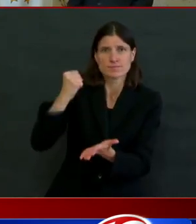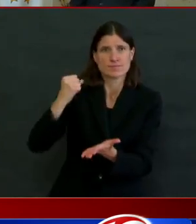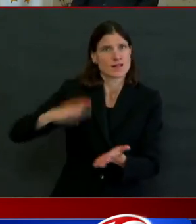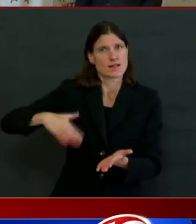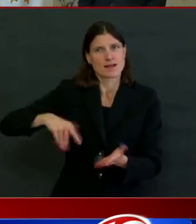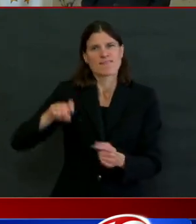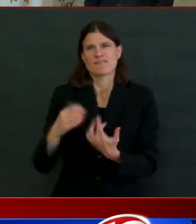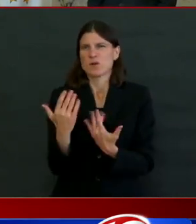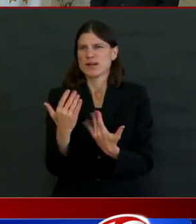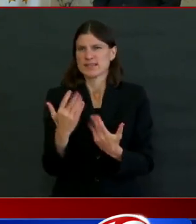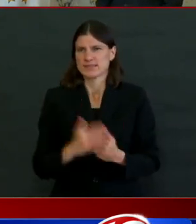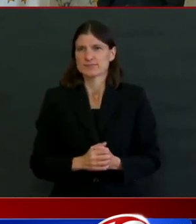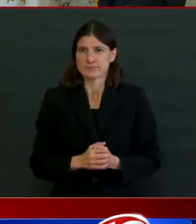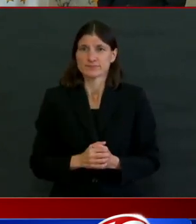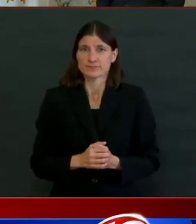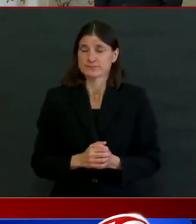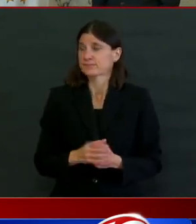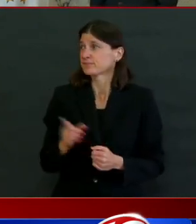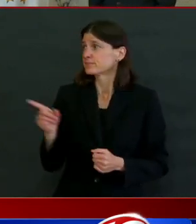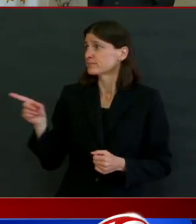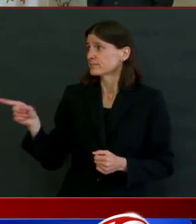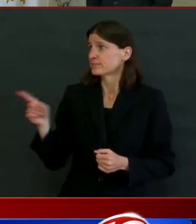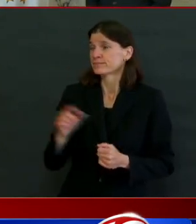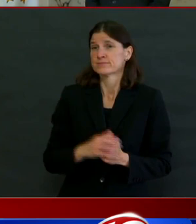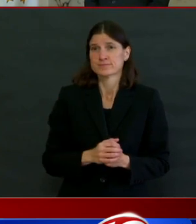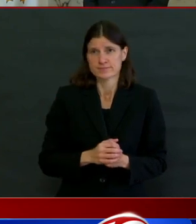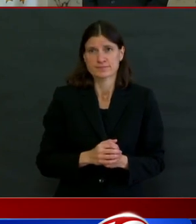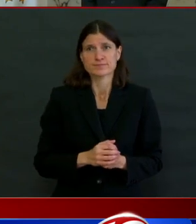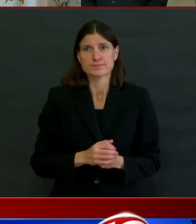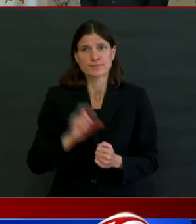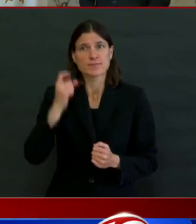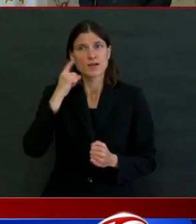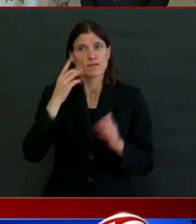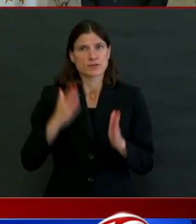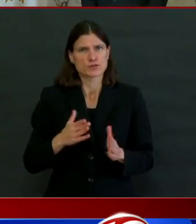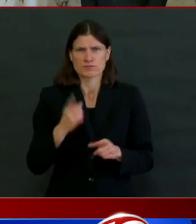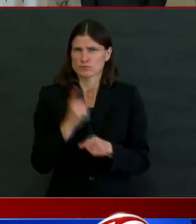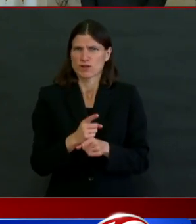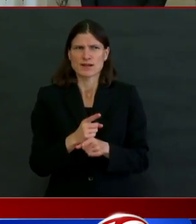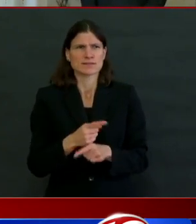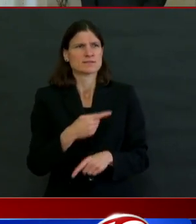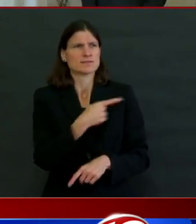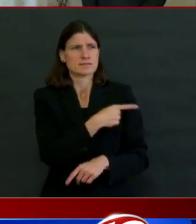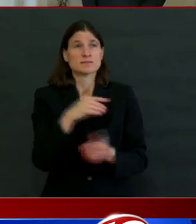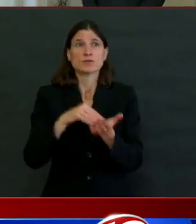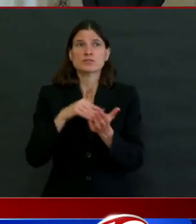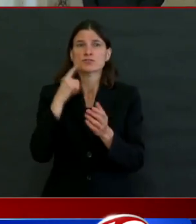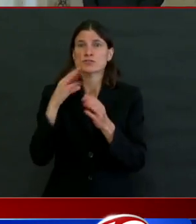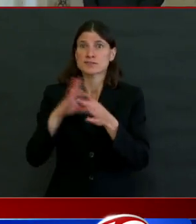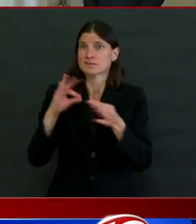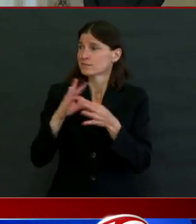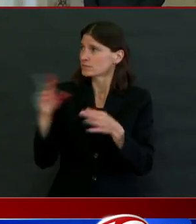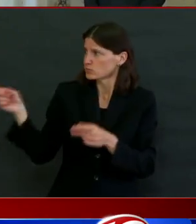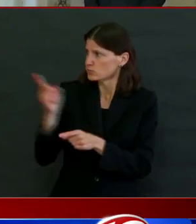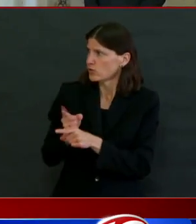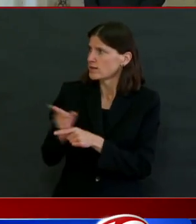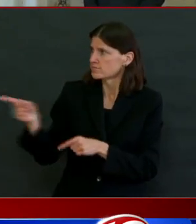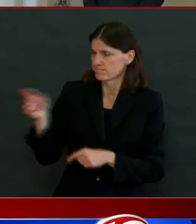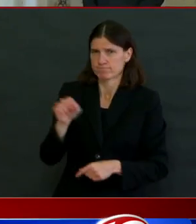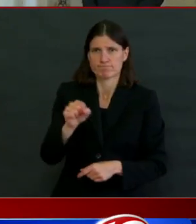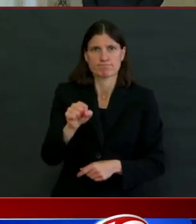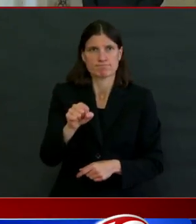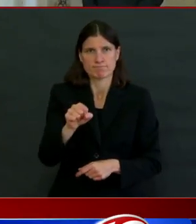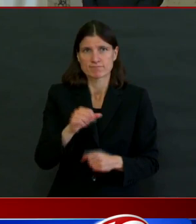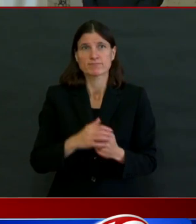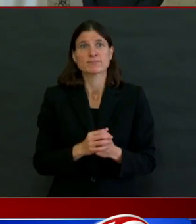So Nicole did a beautiful job. I would just say yesterday, the CDC, in collaboration with the White House, put